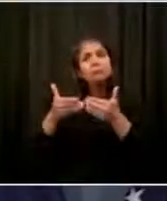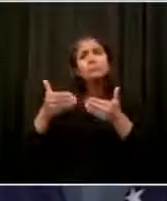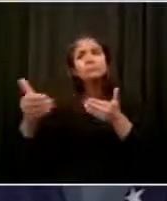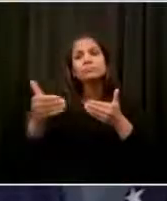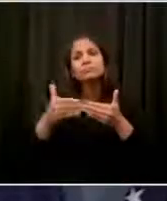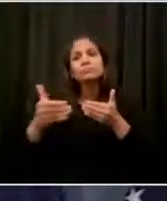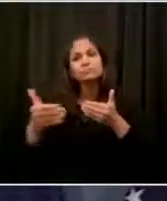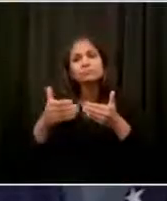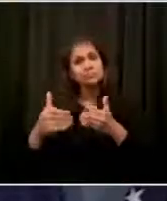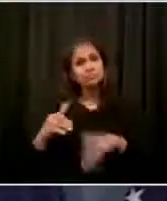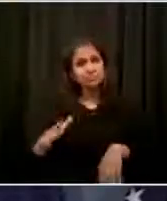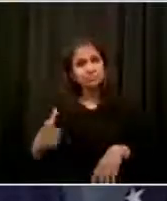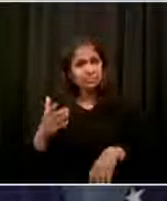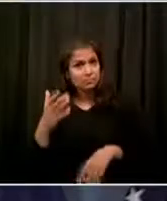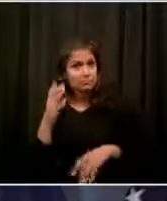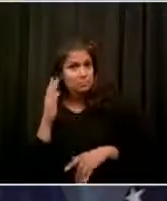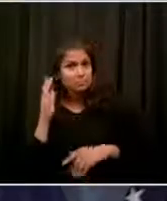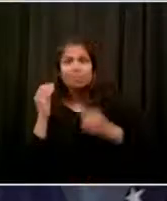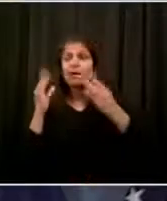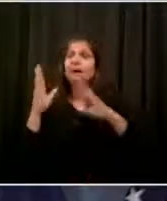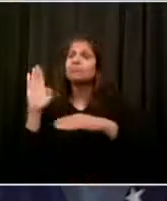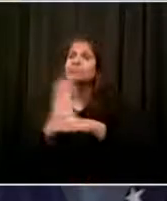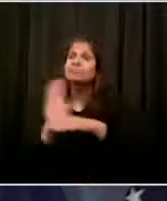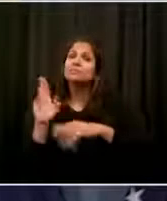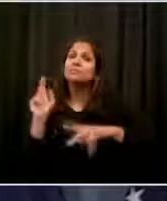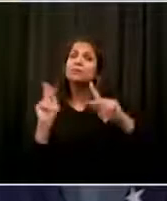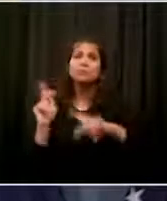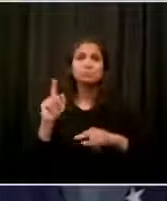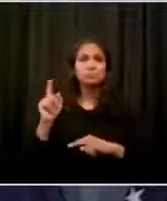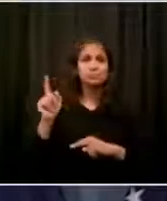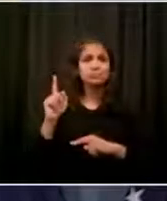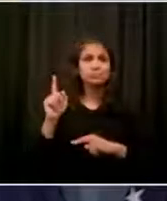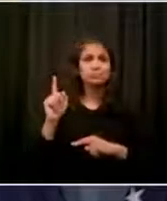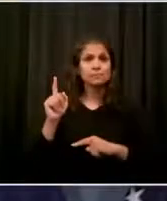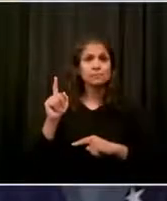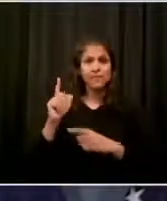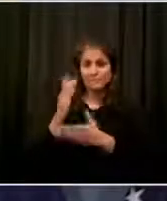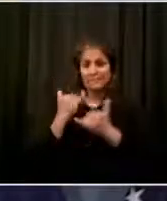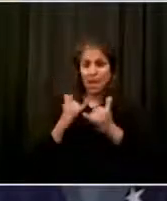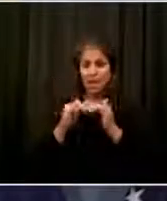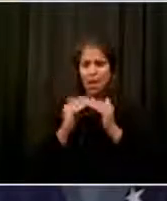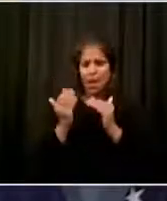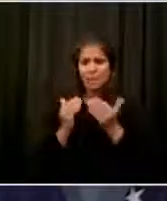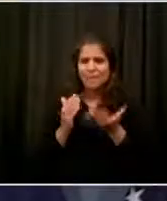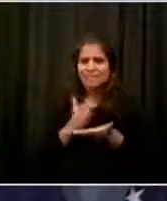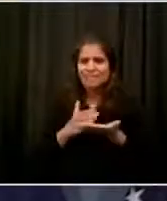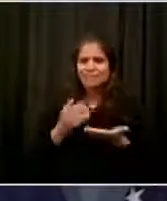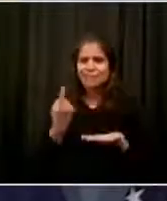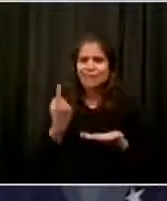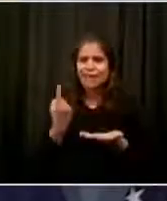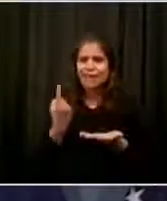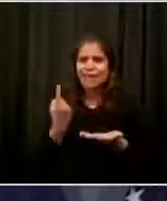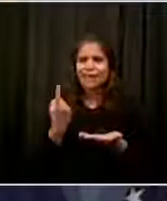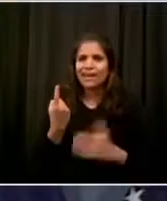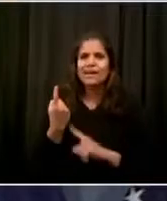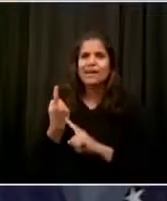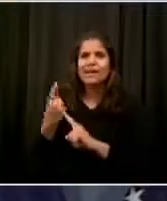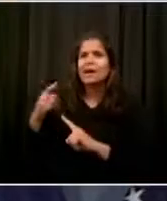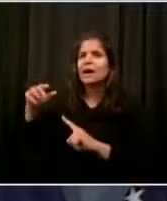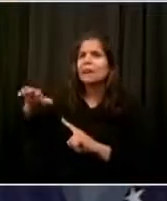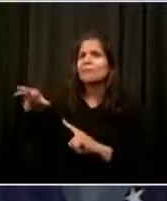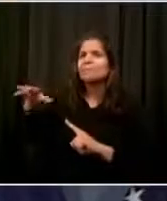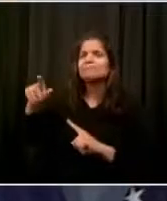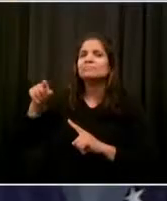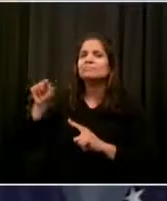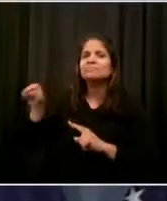pickup and in-store pickup just won't be the effective context for them. They want to get to phase two where they can do as much their normal operations as